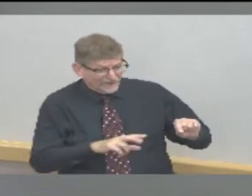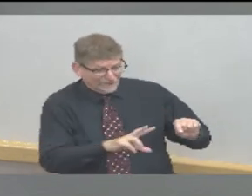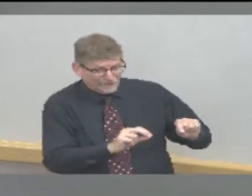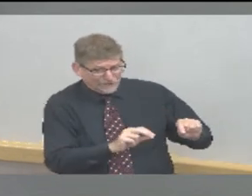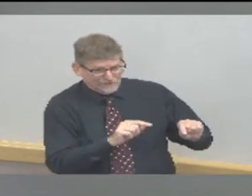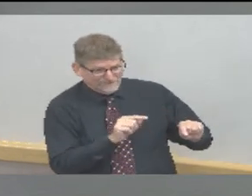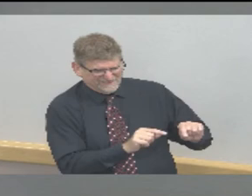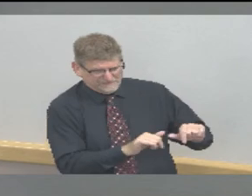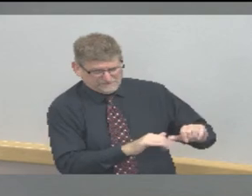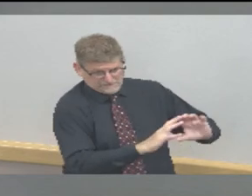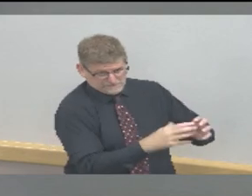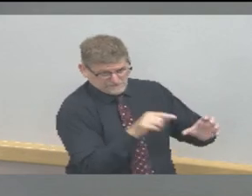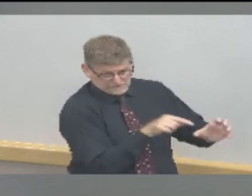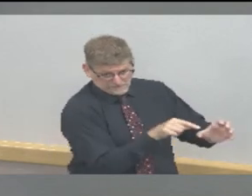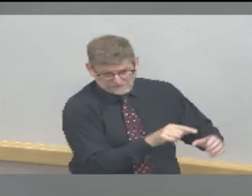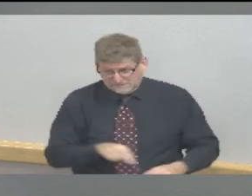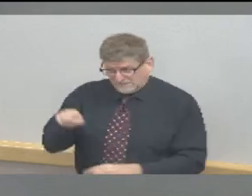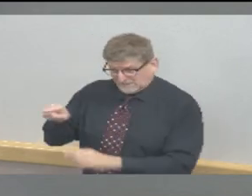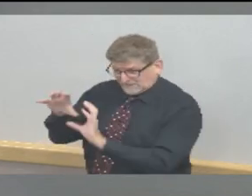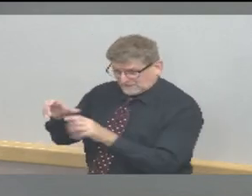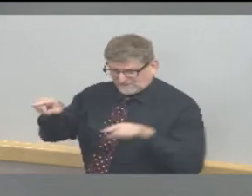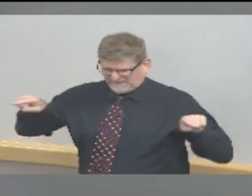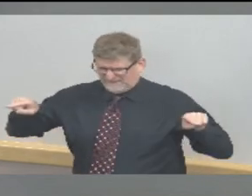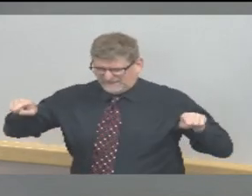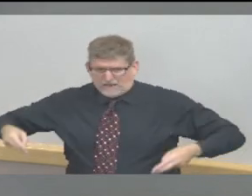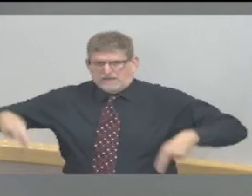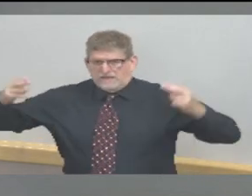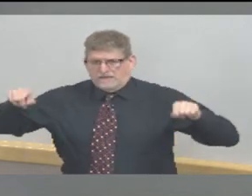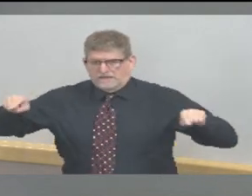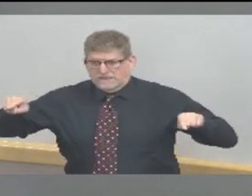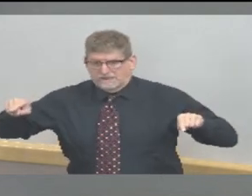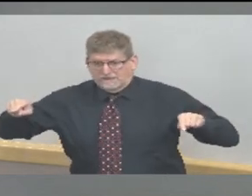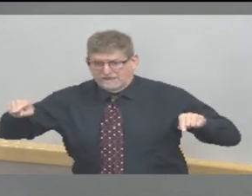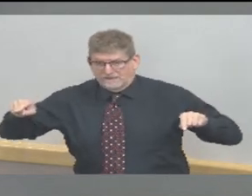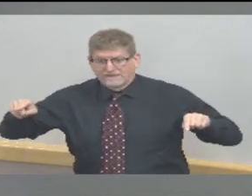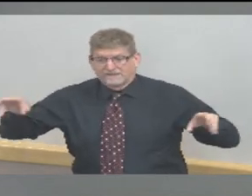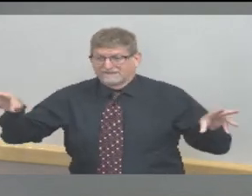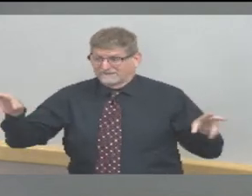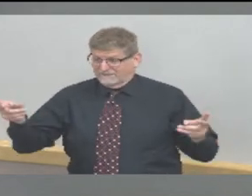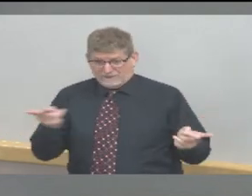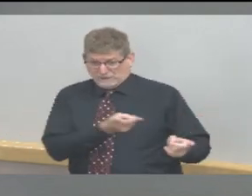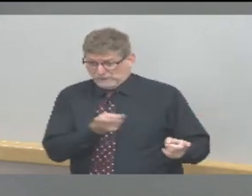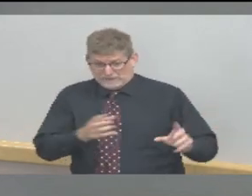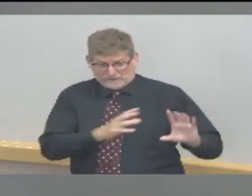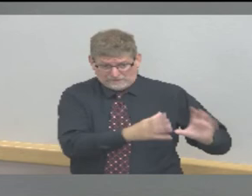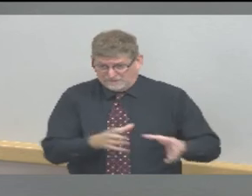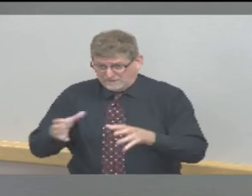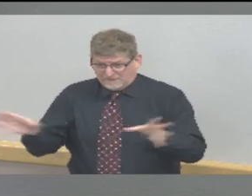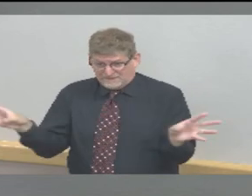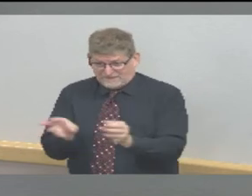.1 percent and 21.5 percent of positive cases respectively